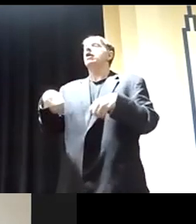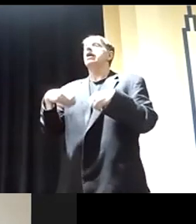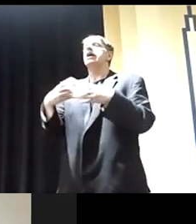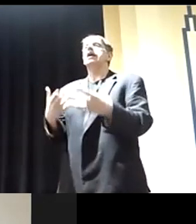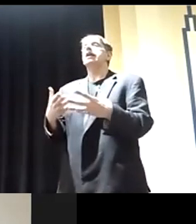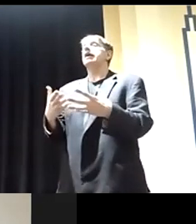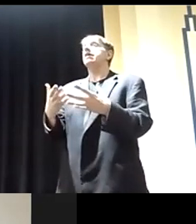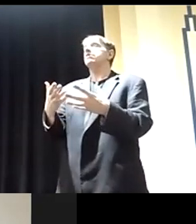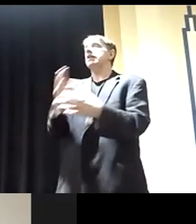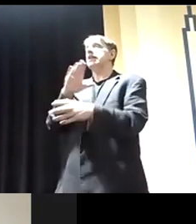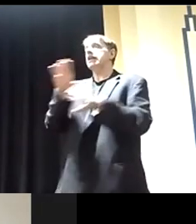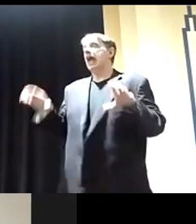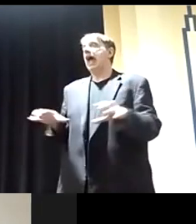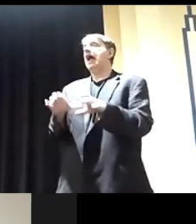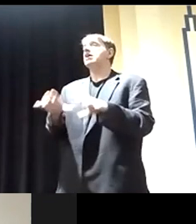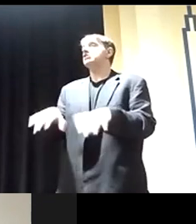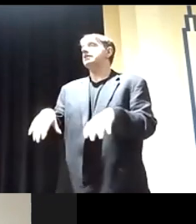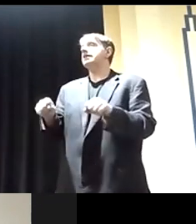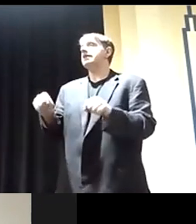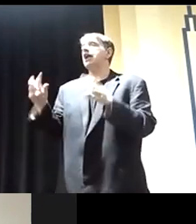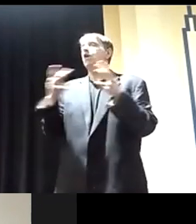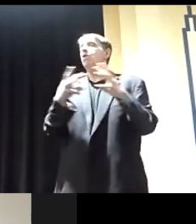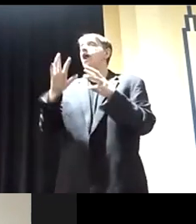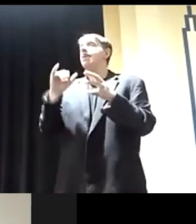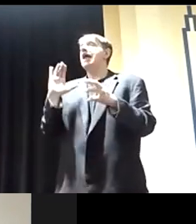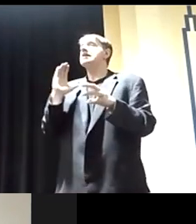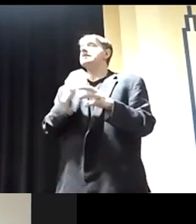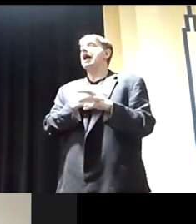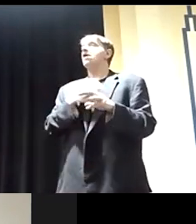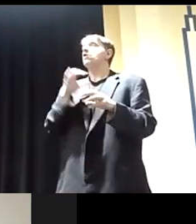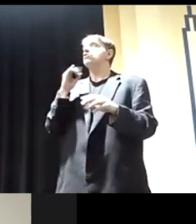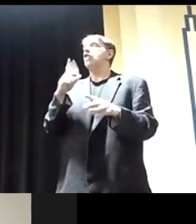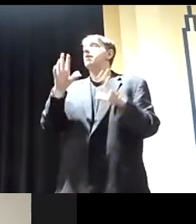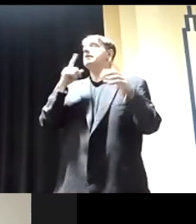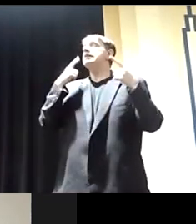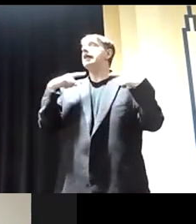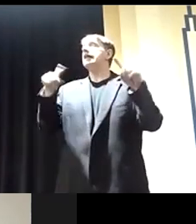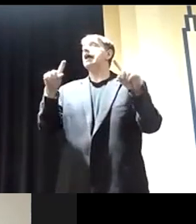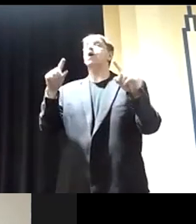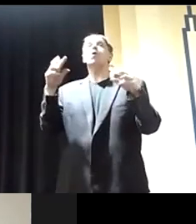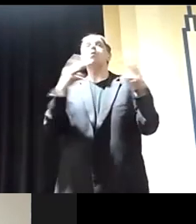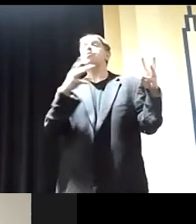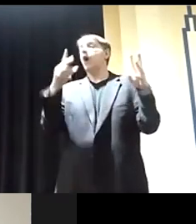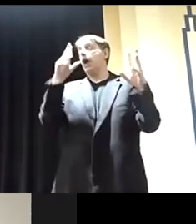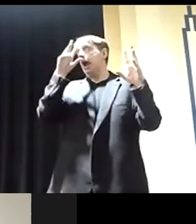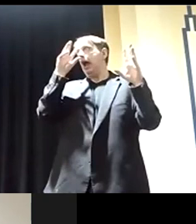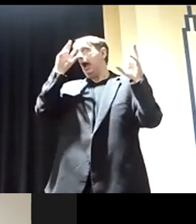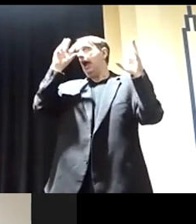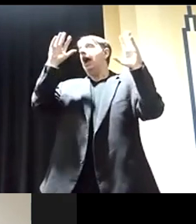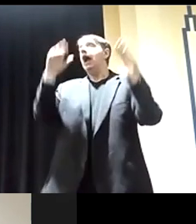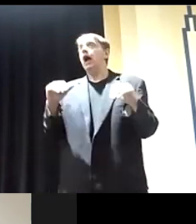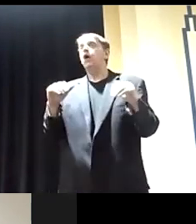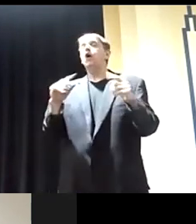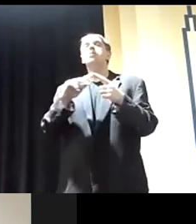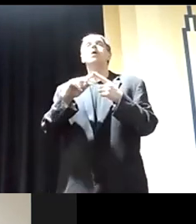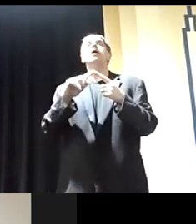So I just wanted to make that clear to everyone. That is our job to declare war. And I hope to God that, you know, that